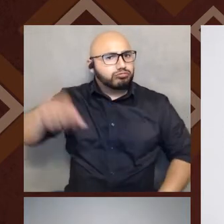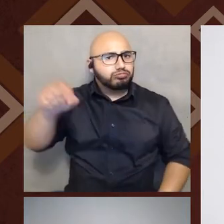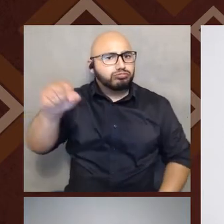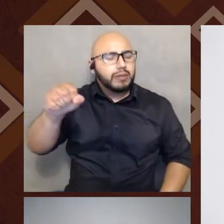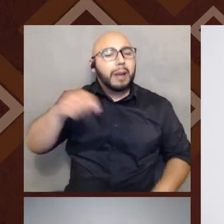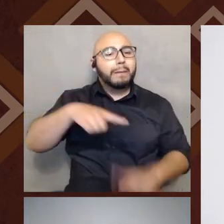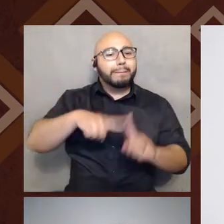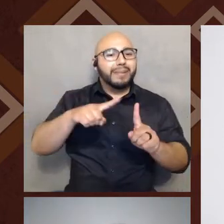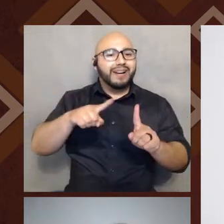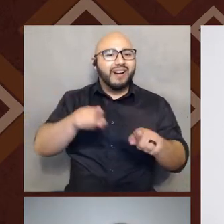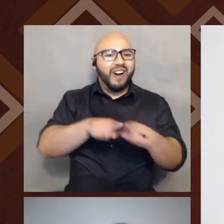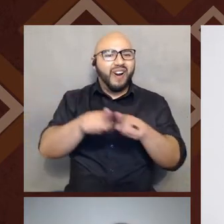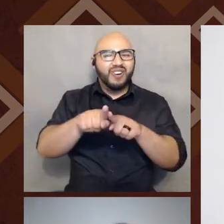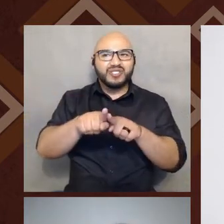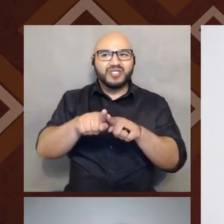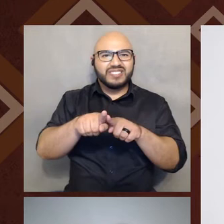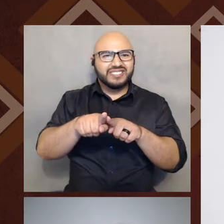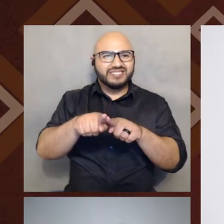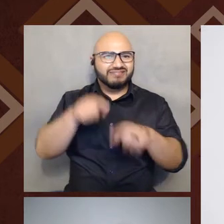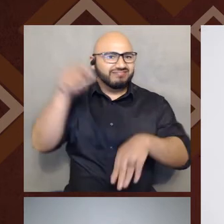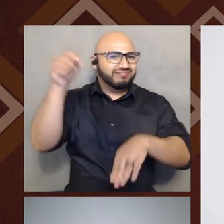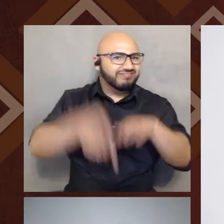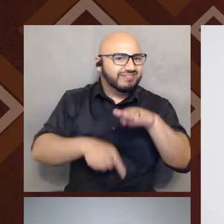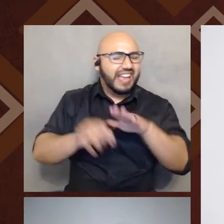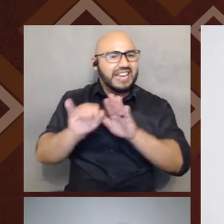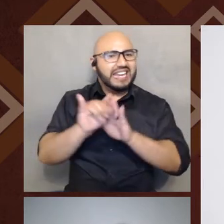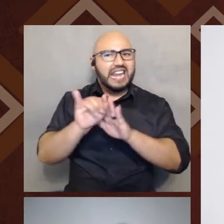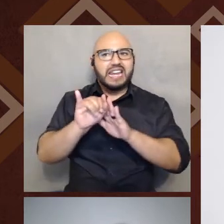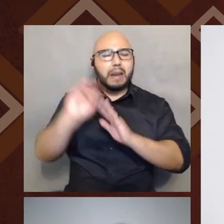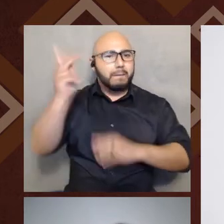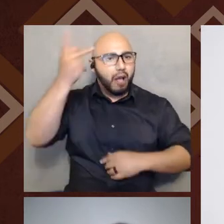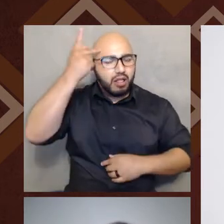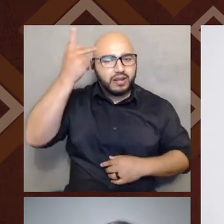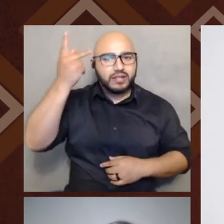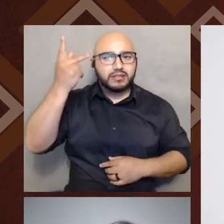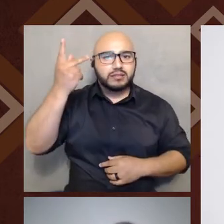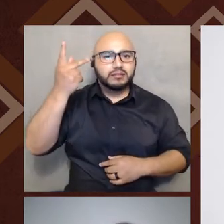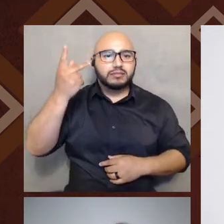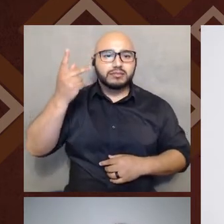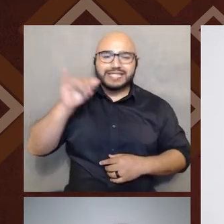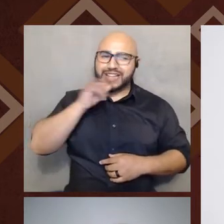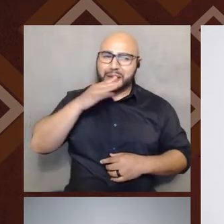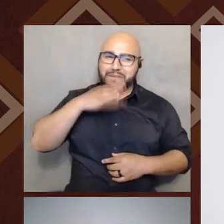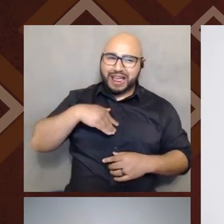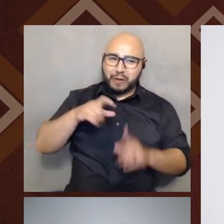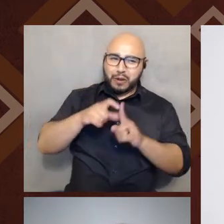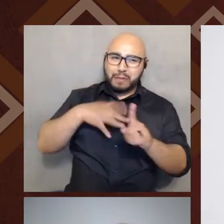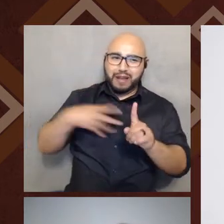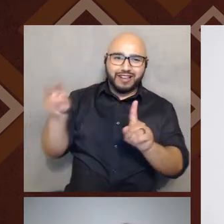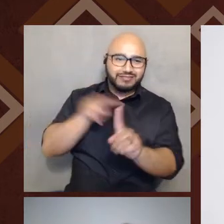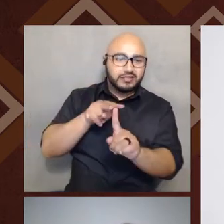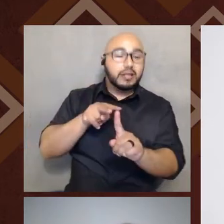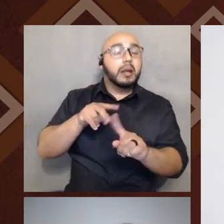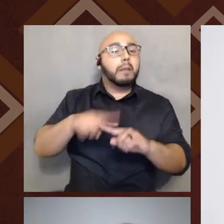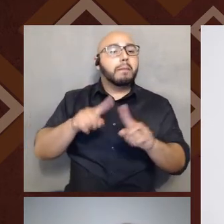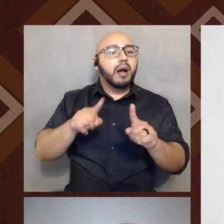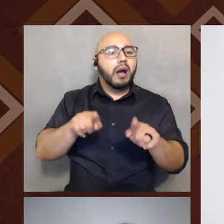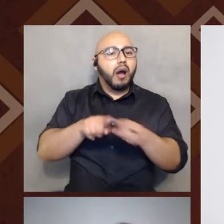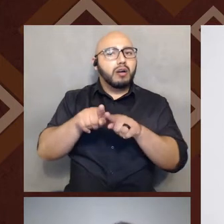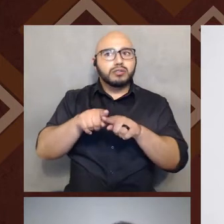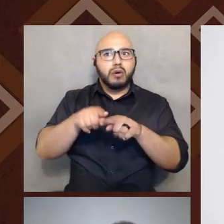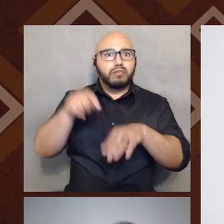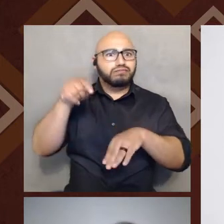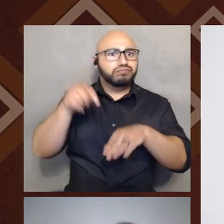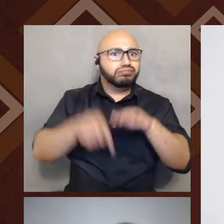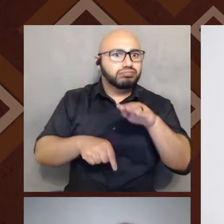kind of identity politics. Um, even though that's not a bad word in my vocabulary, it also goes beyond, um,